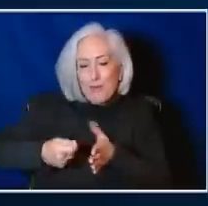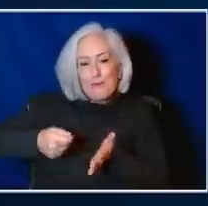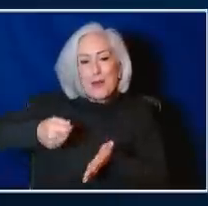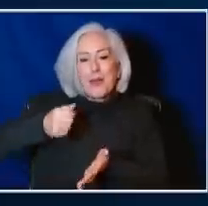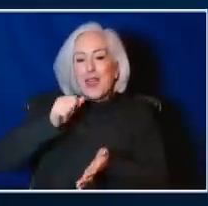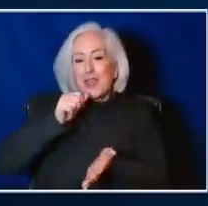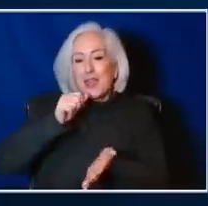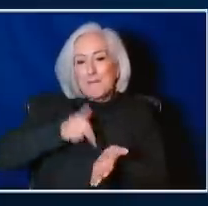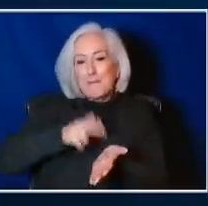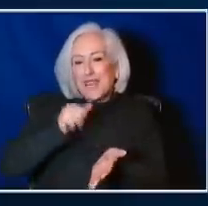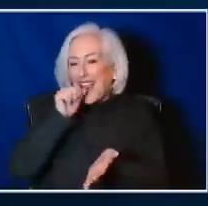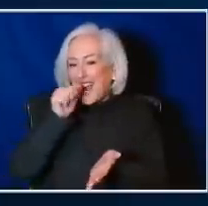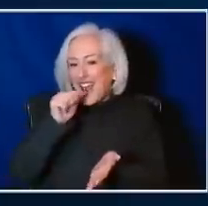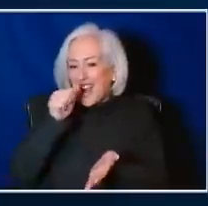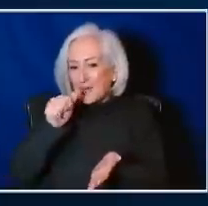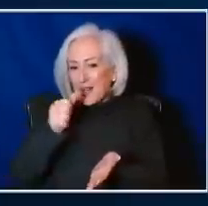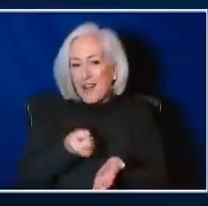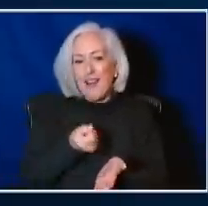off-label here.